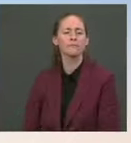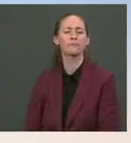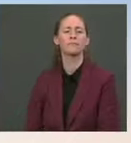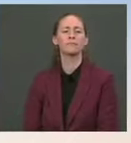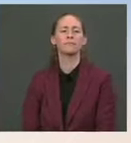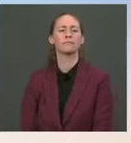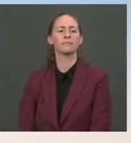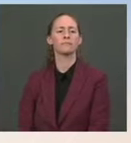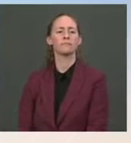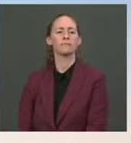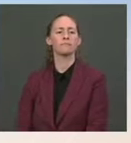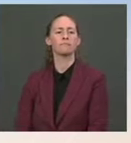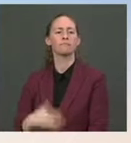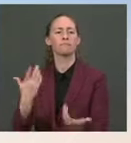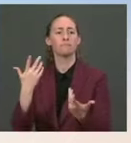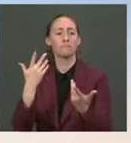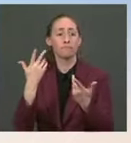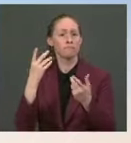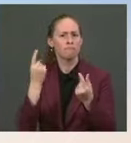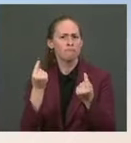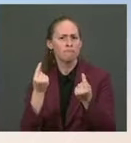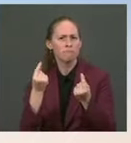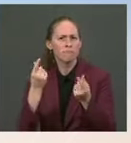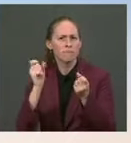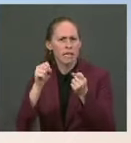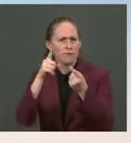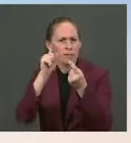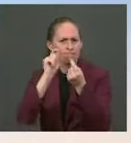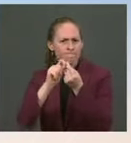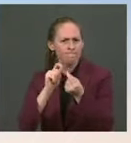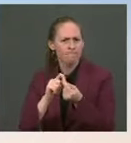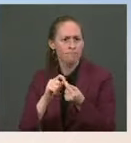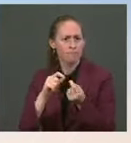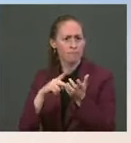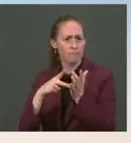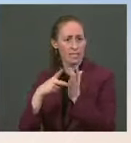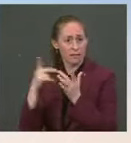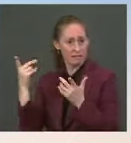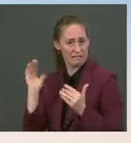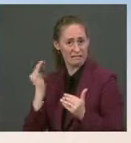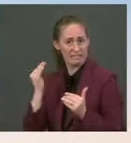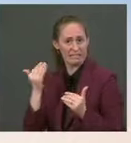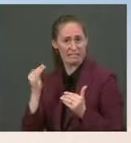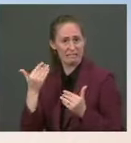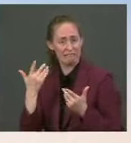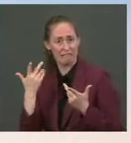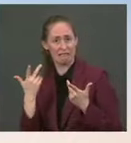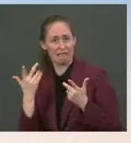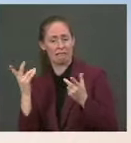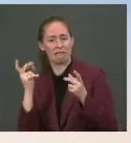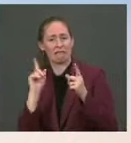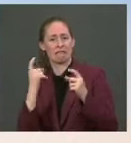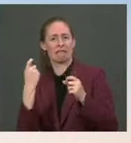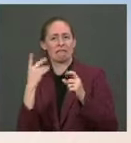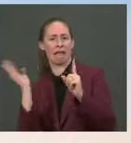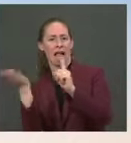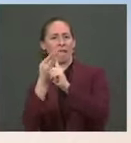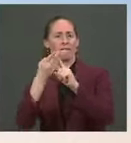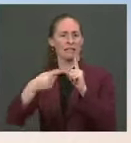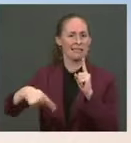speak, is this a sign that he has struggled to sell this plan so far to the public for you to do this at this point?